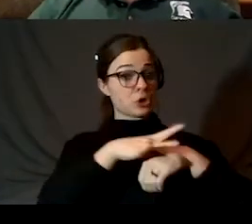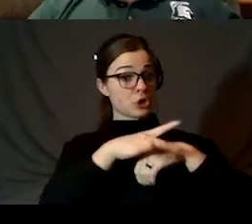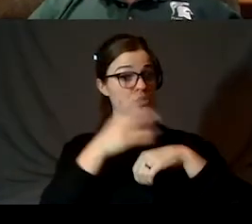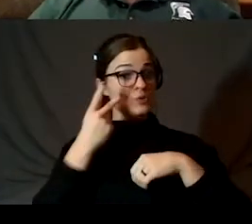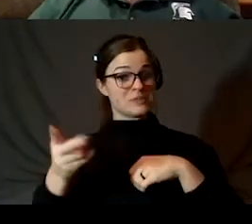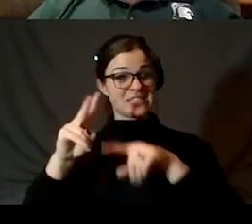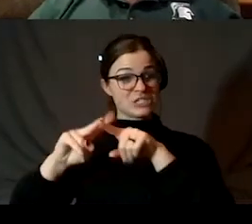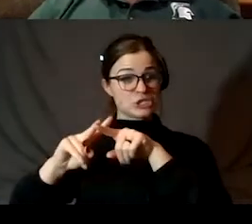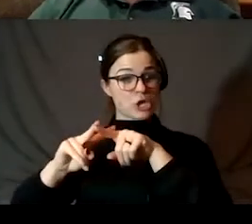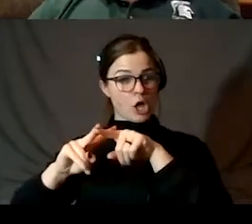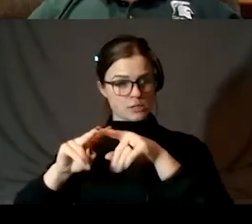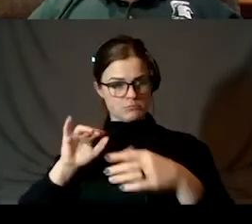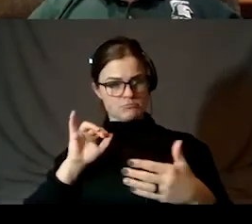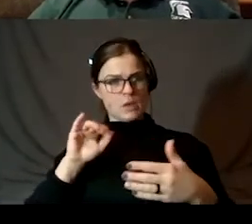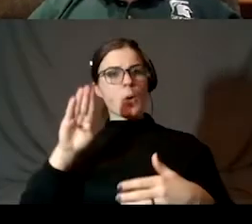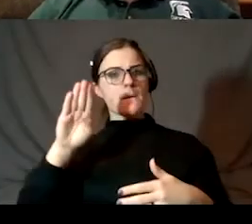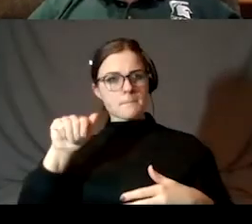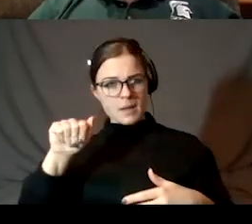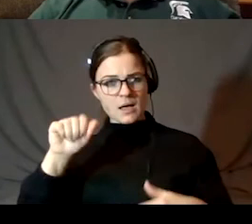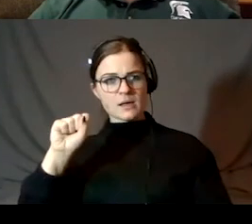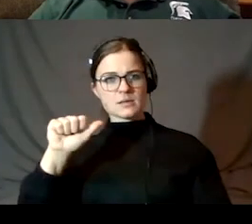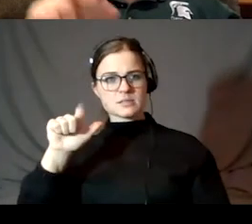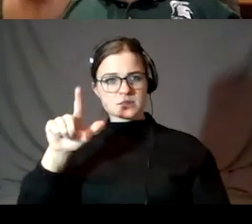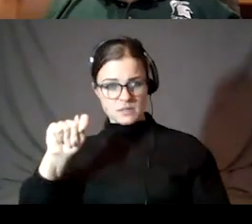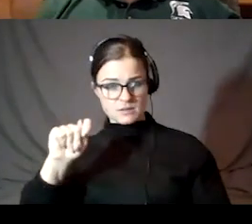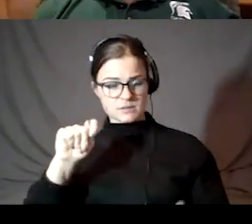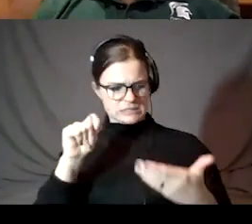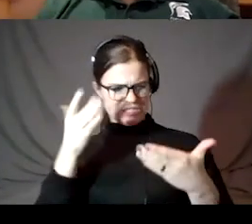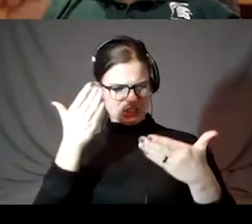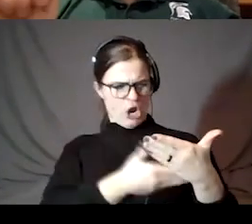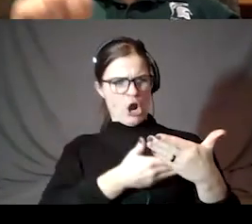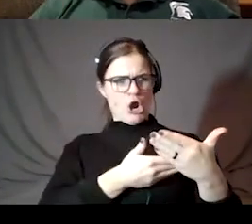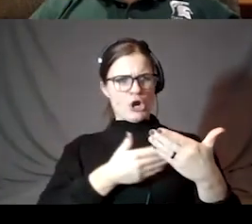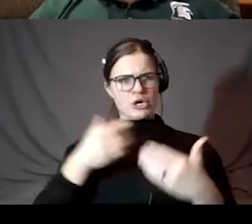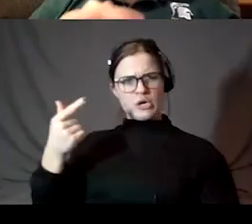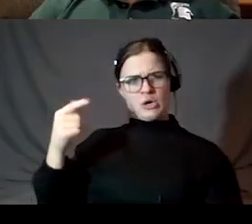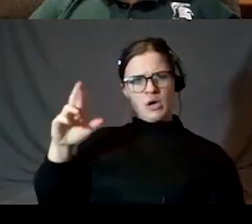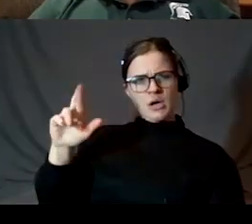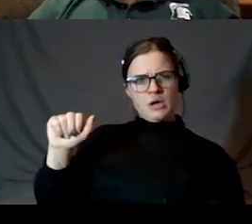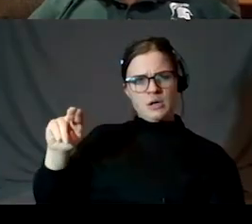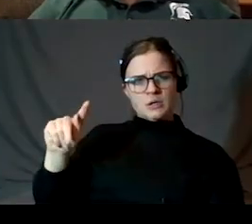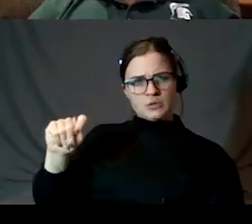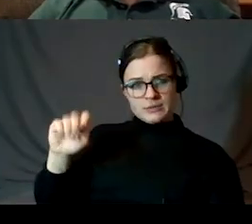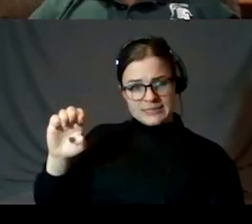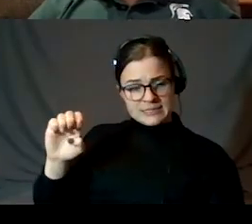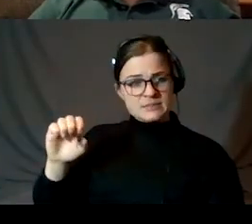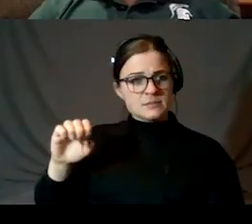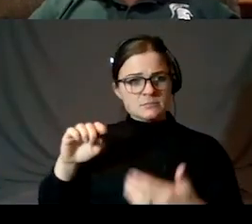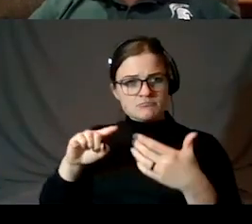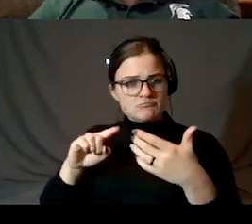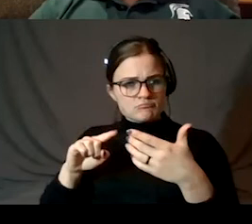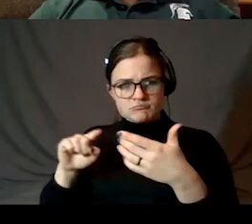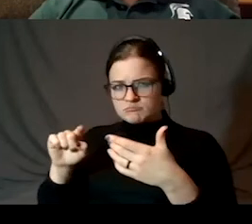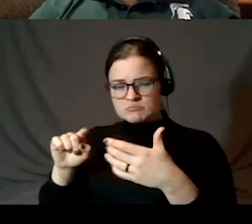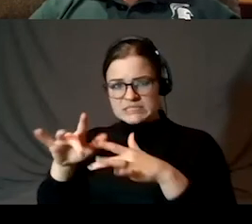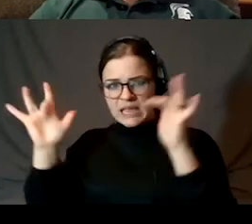basalt, how dark it is compared to a piece of granite or crustal rock, the mantle rock is darker and it seems to be the